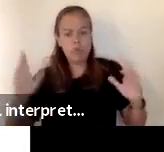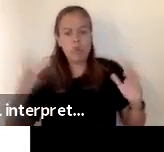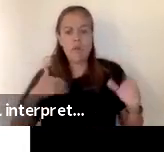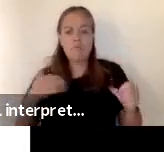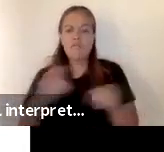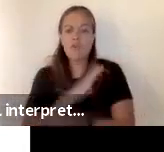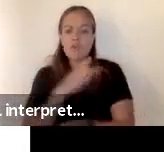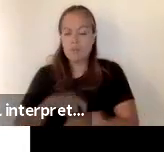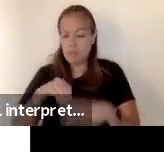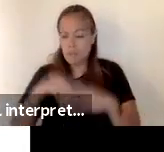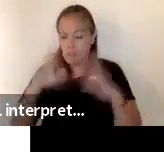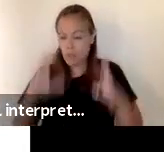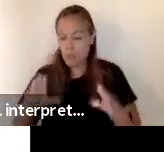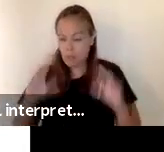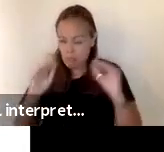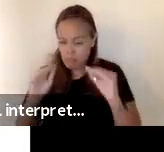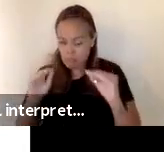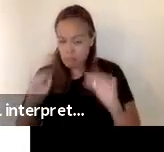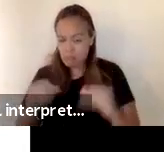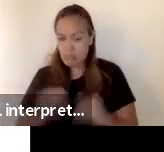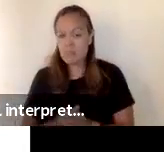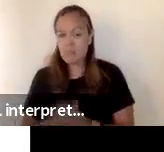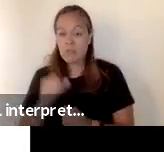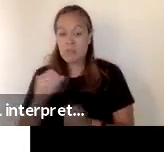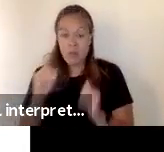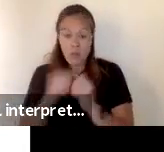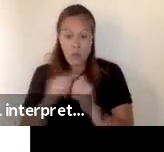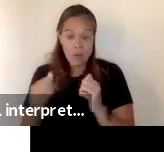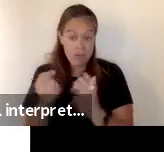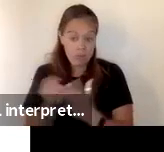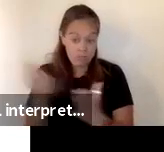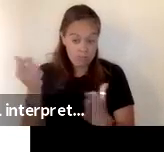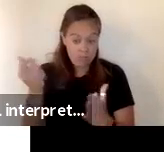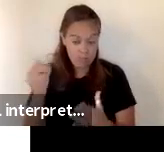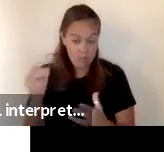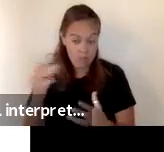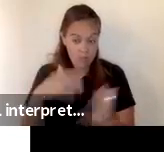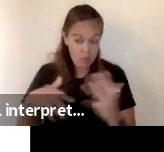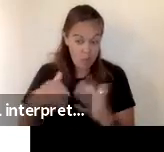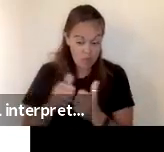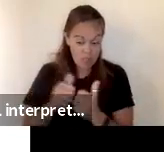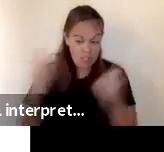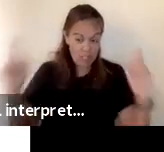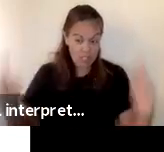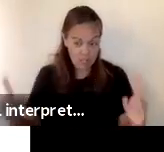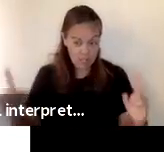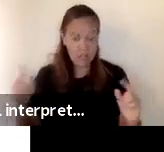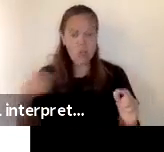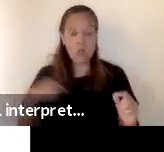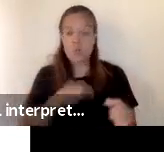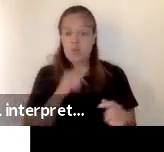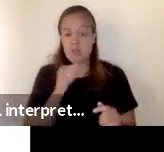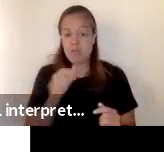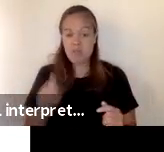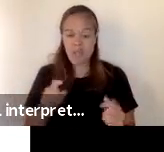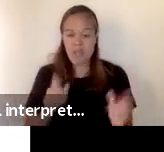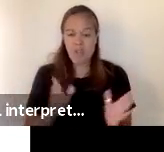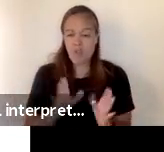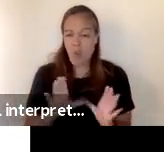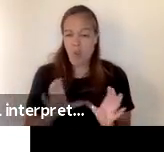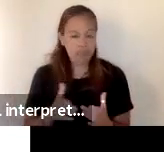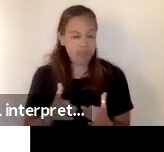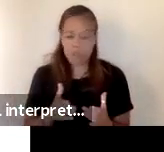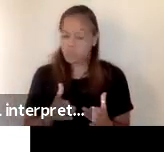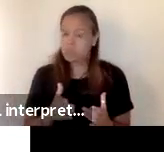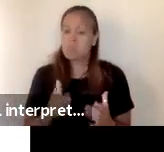full time in-person instruction so with the elimination of social distancing we no longer have to have small classes